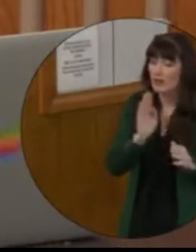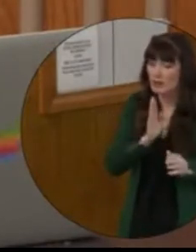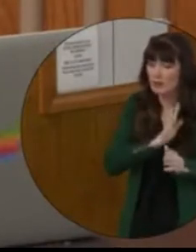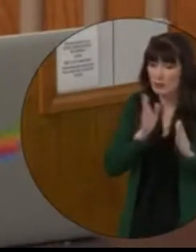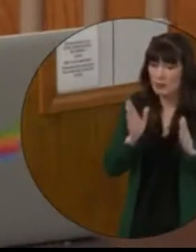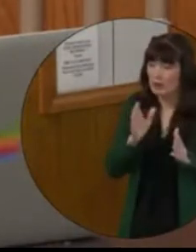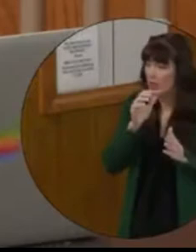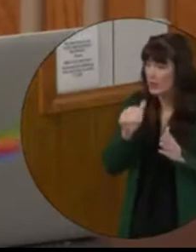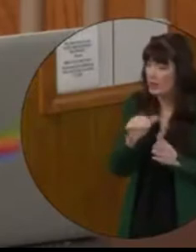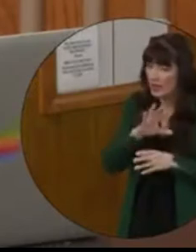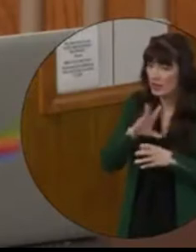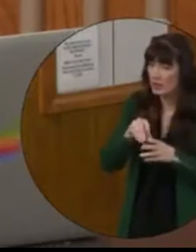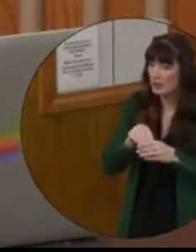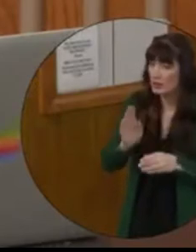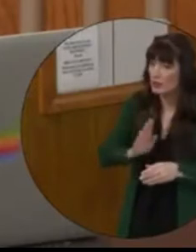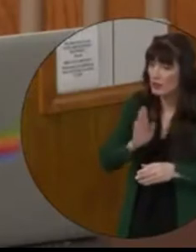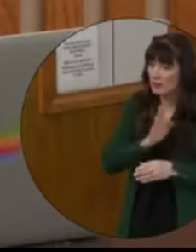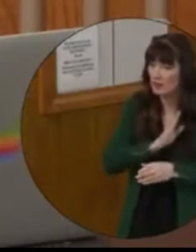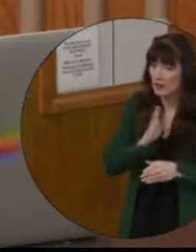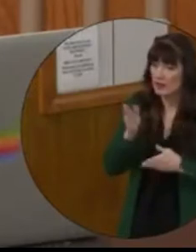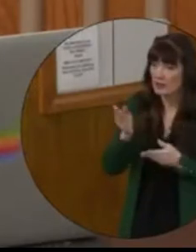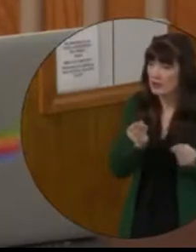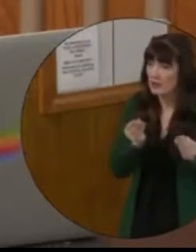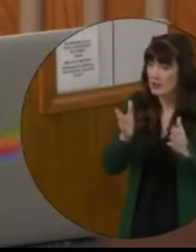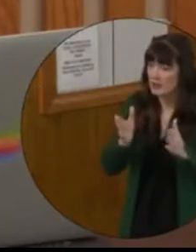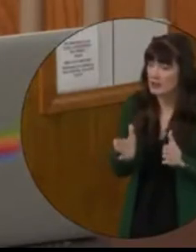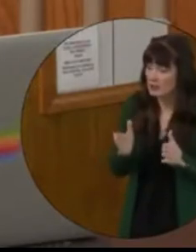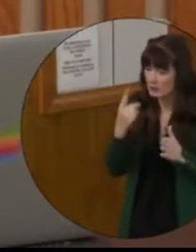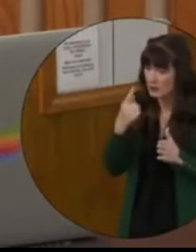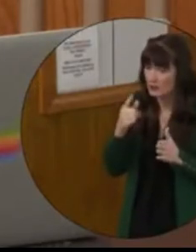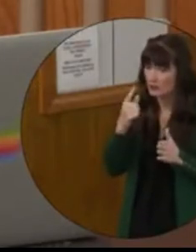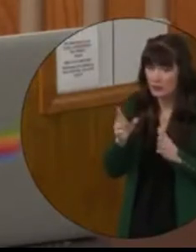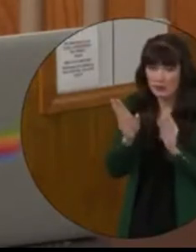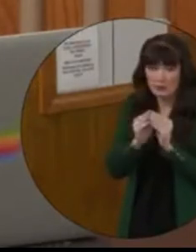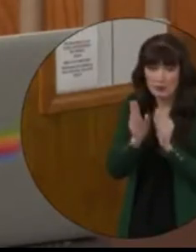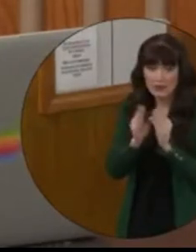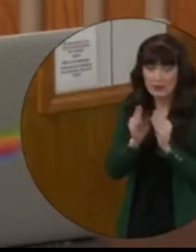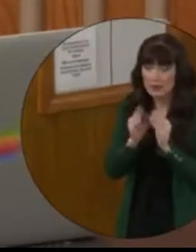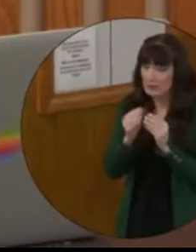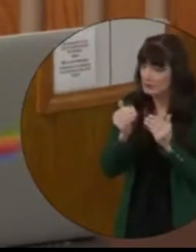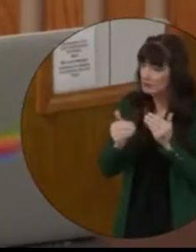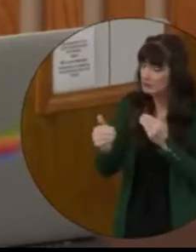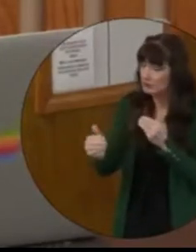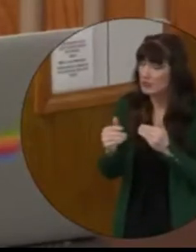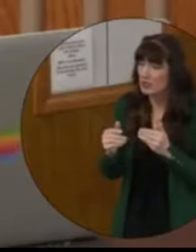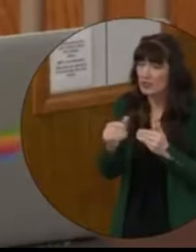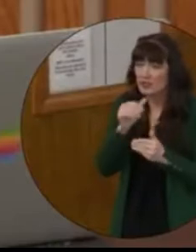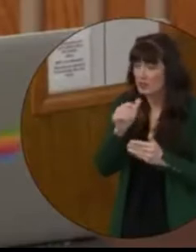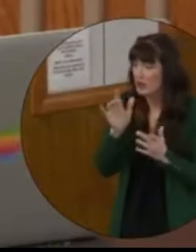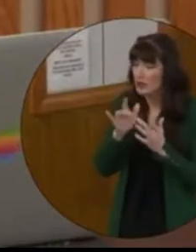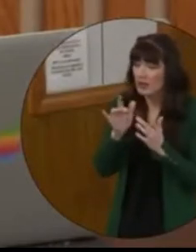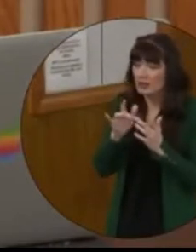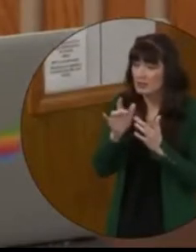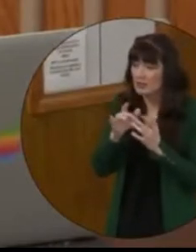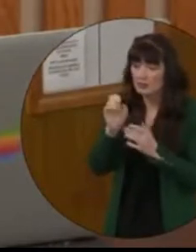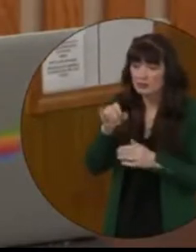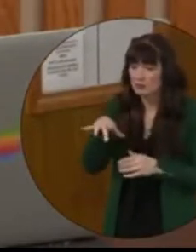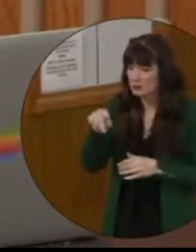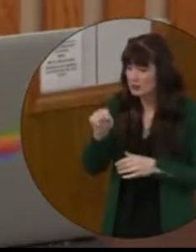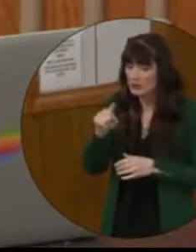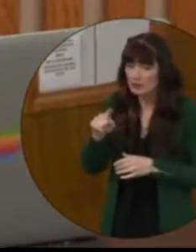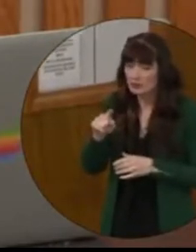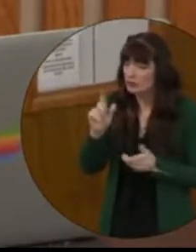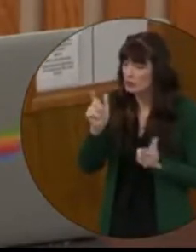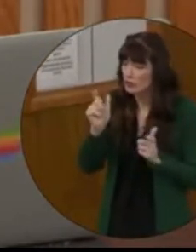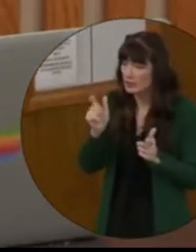liaison in meetings to help you actually move the board forward, your failure to main contact with the superintendent, your shifting the blame